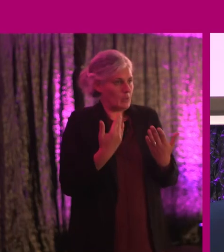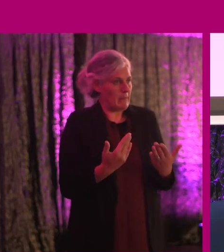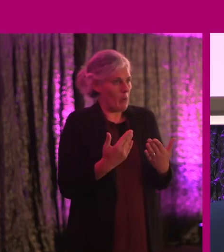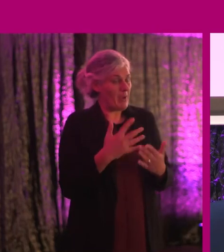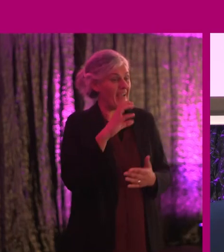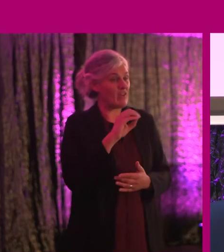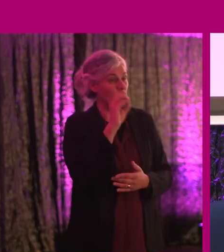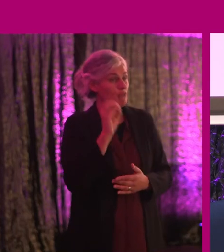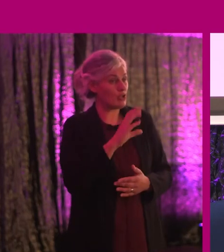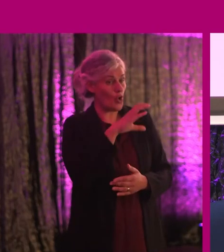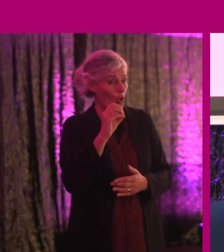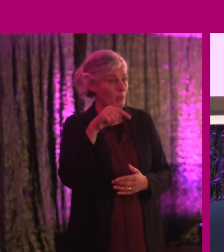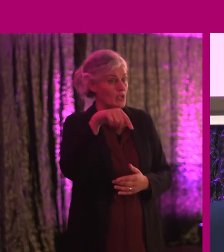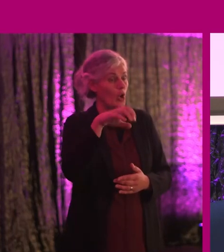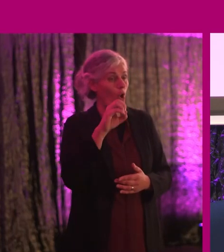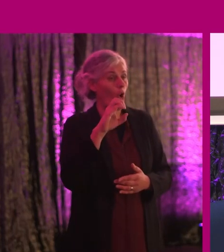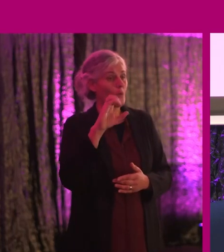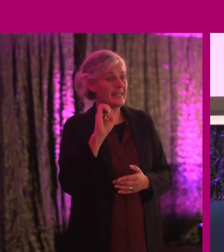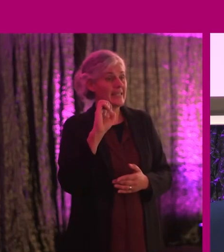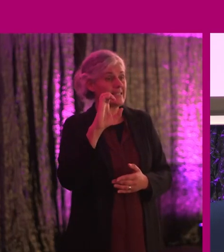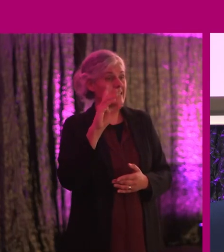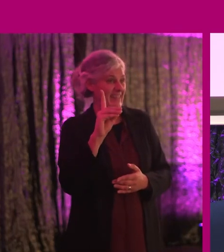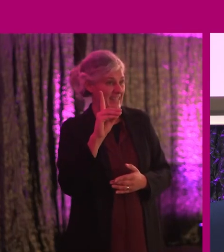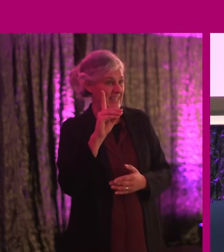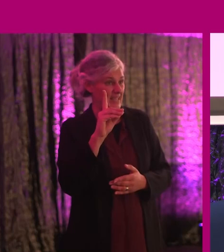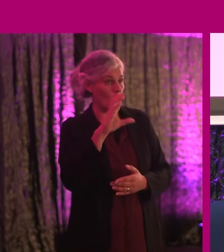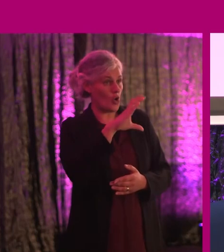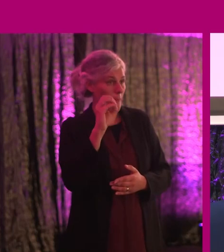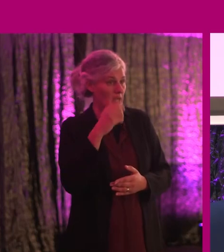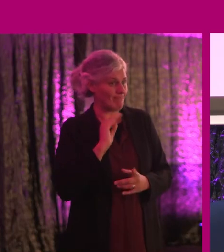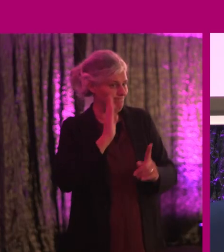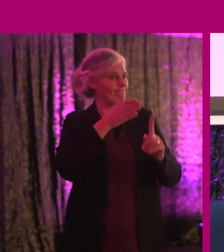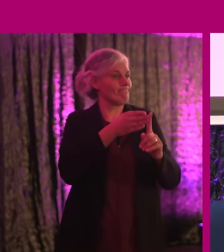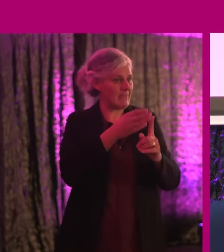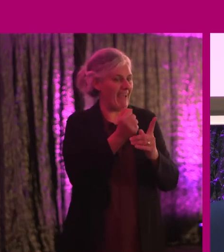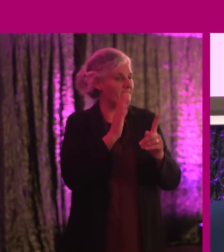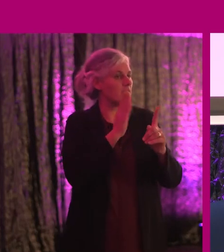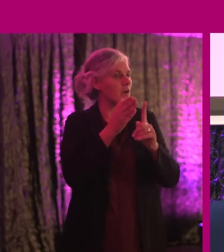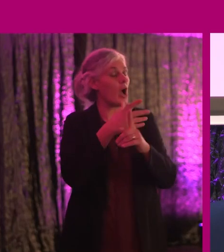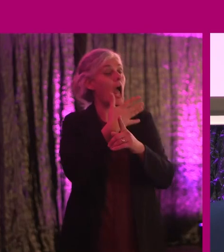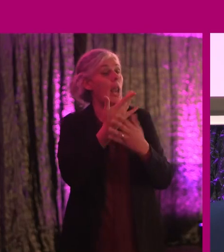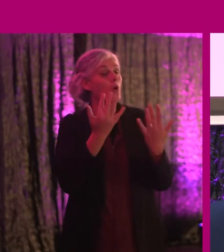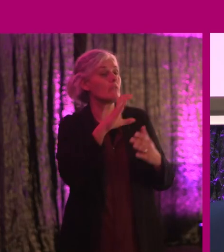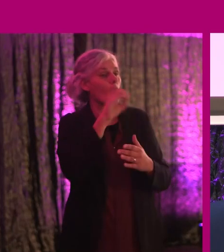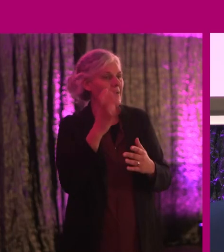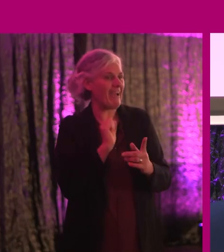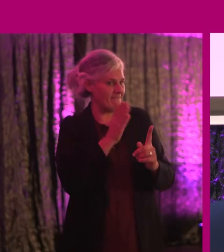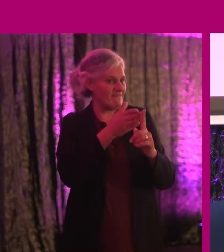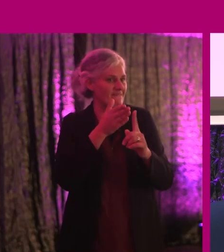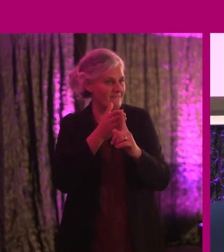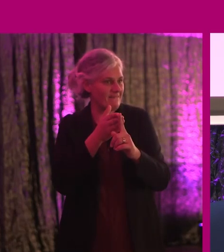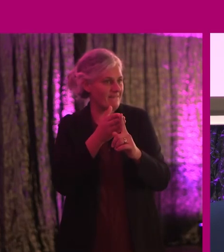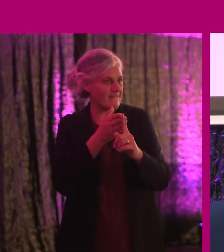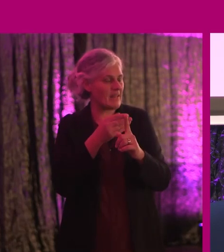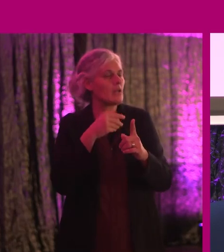50% of the companies in the OECD countries who have targets, because there are lots of companies who have targets, they would rather